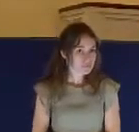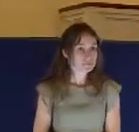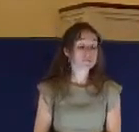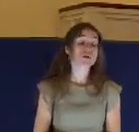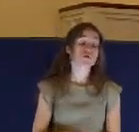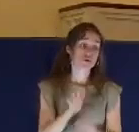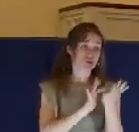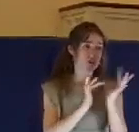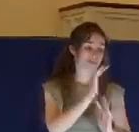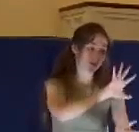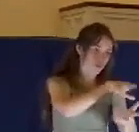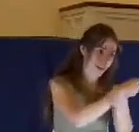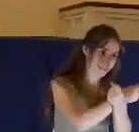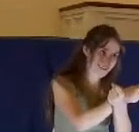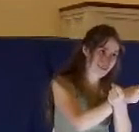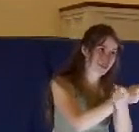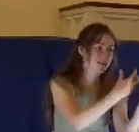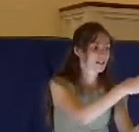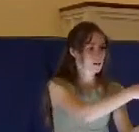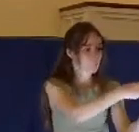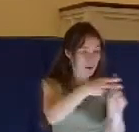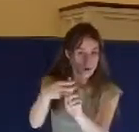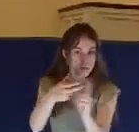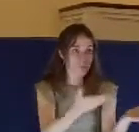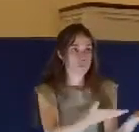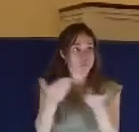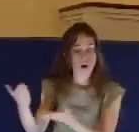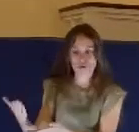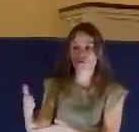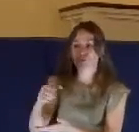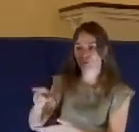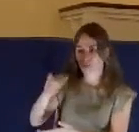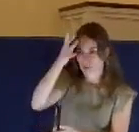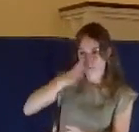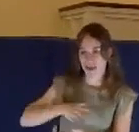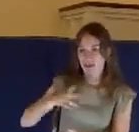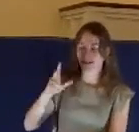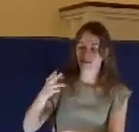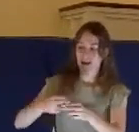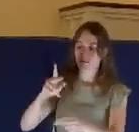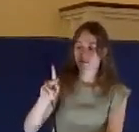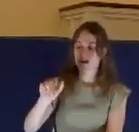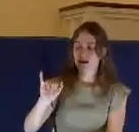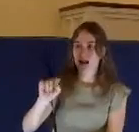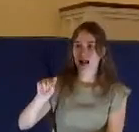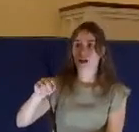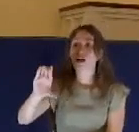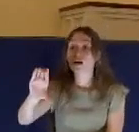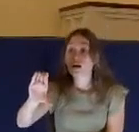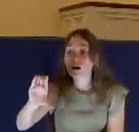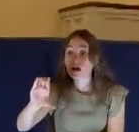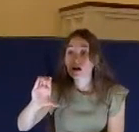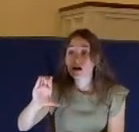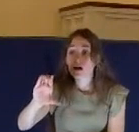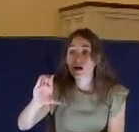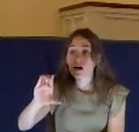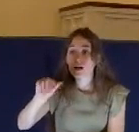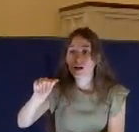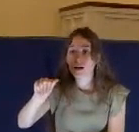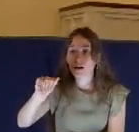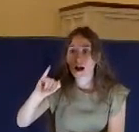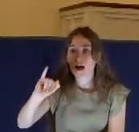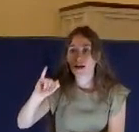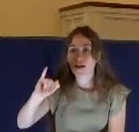they take Jesus to the home of Caiaphas, where these 71 men, the Jewish Supreme